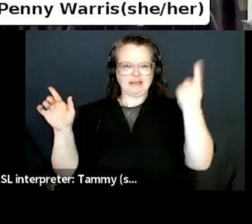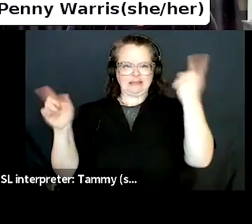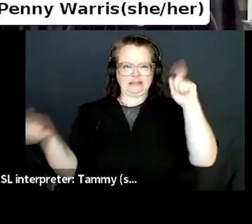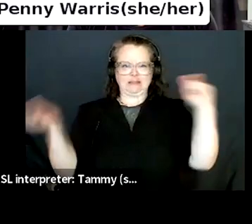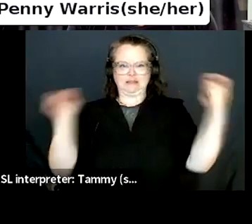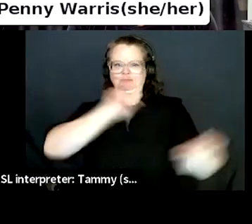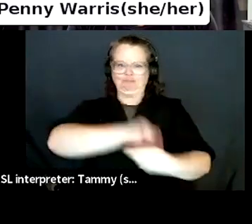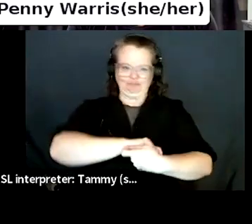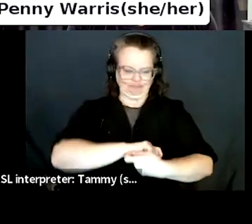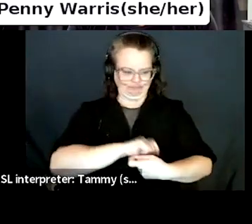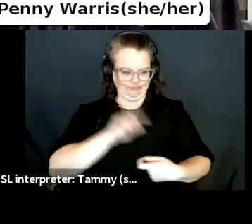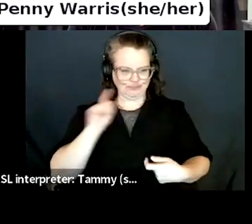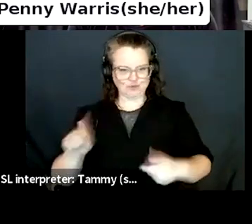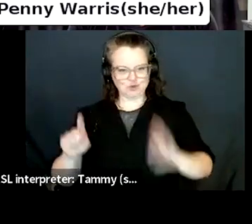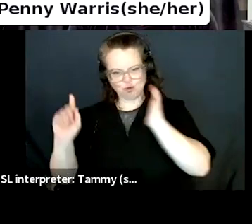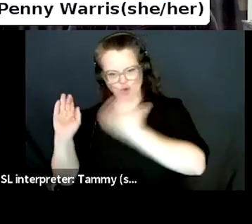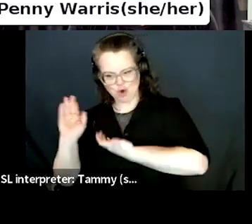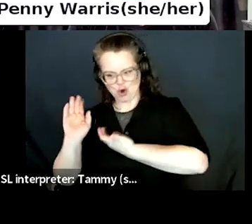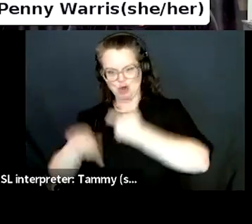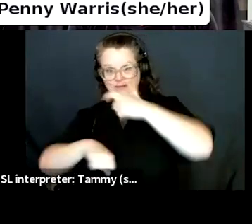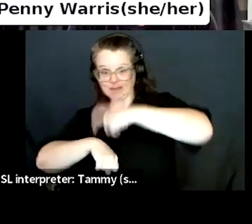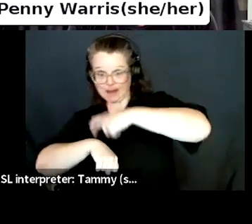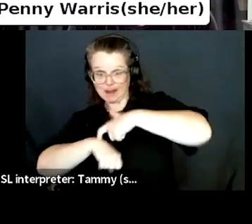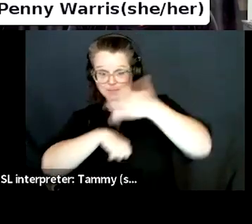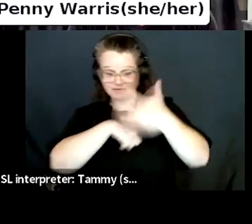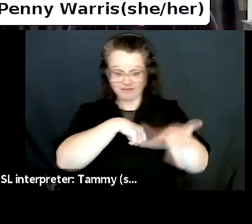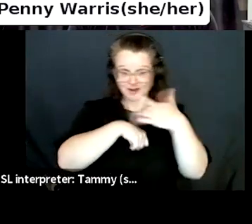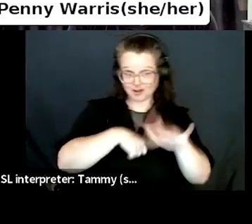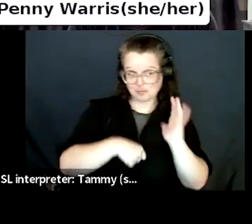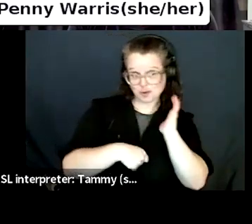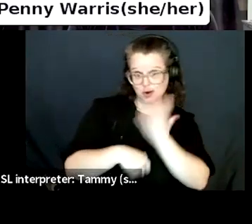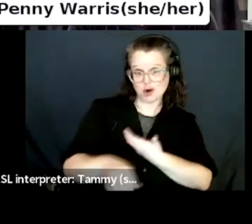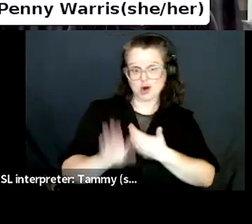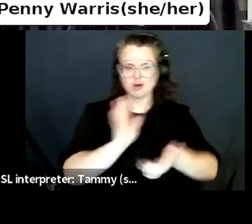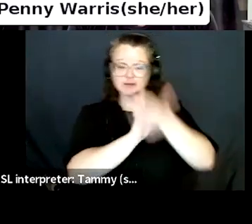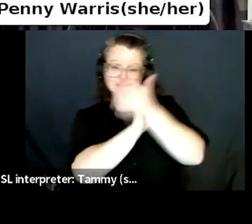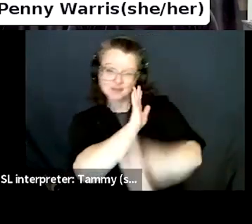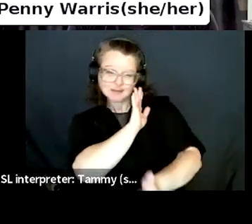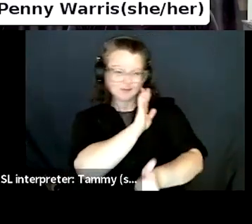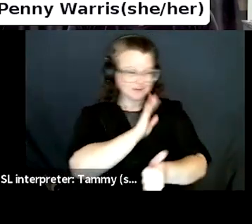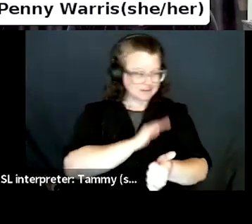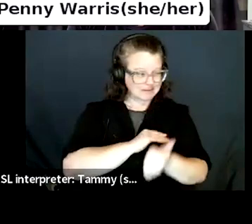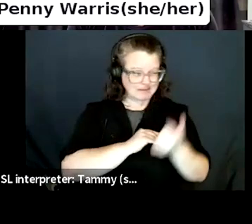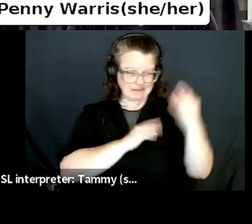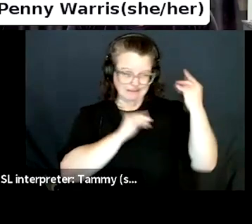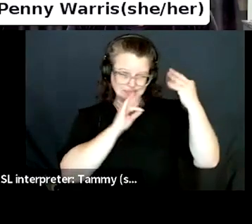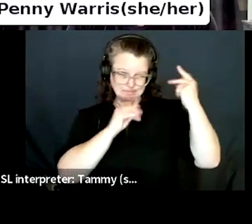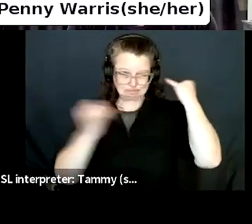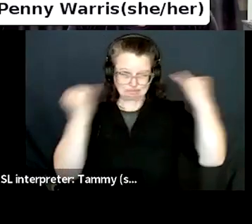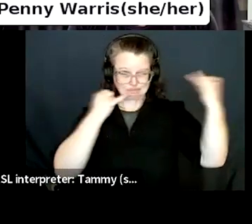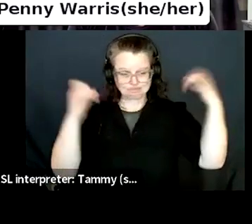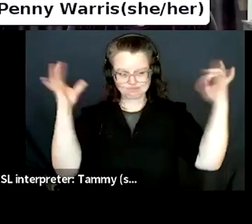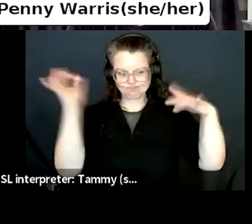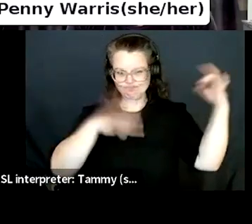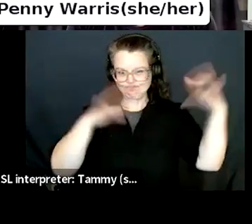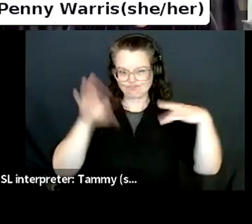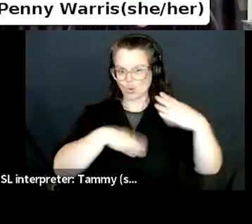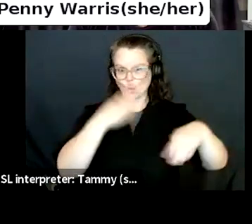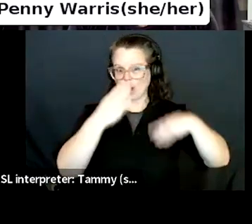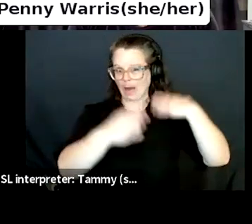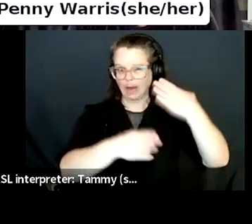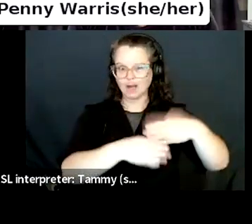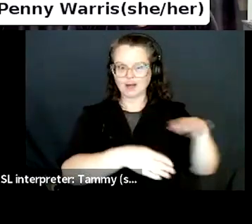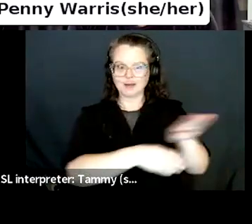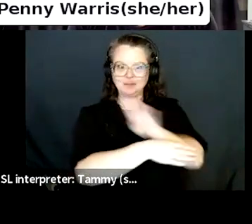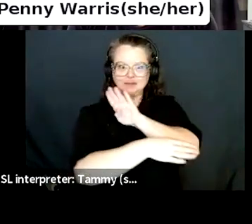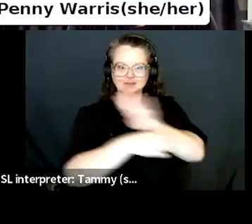what a company that the two of us could work together on would work. And we were really fascinated with watching the